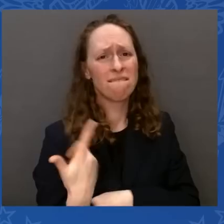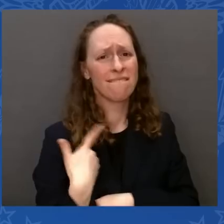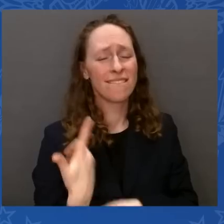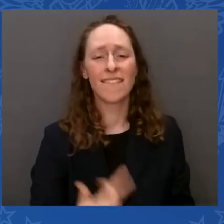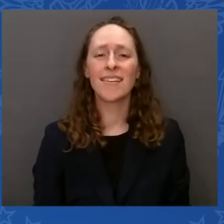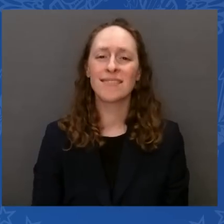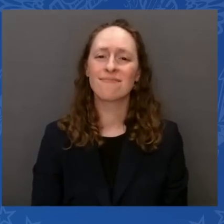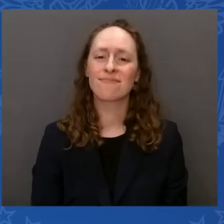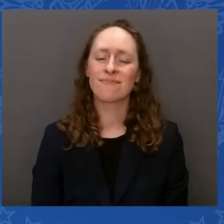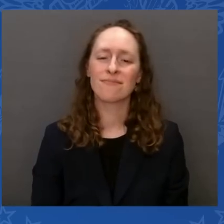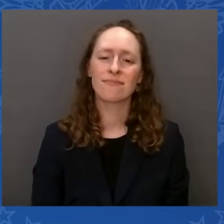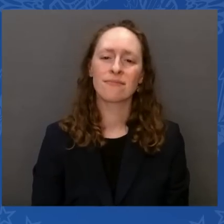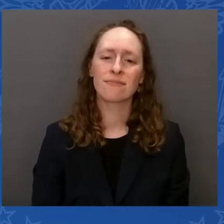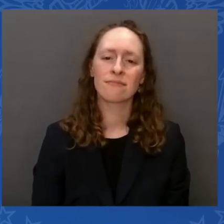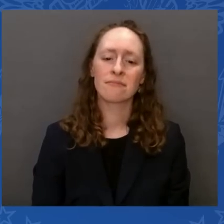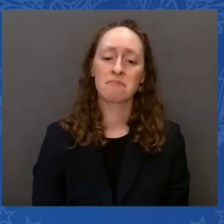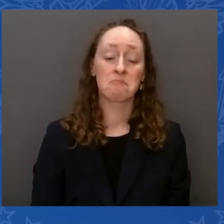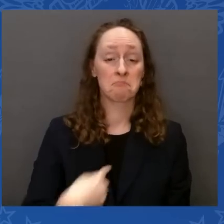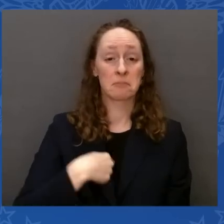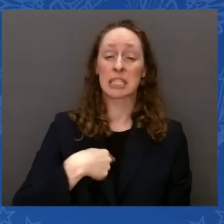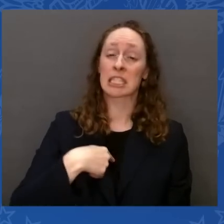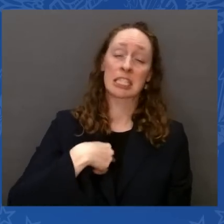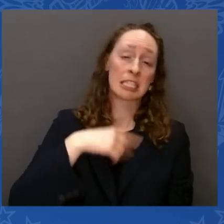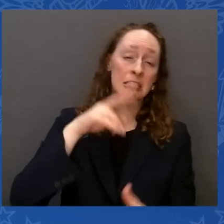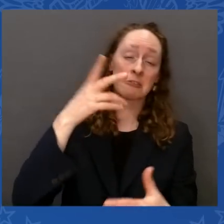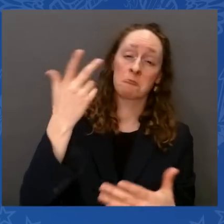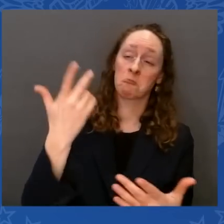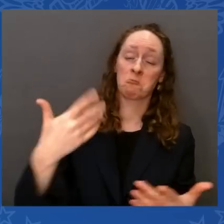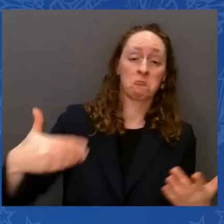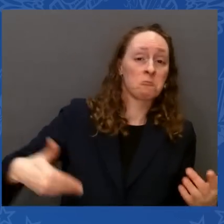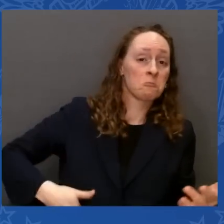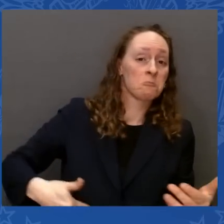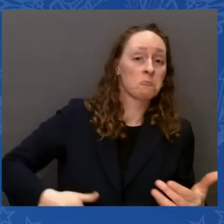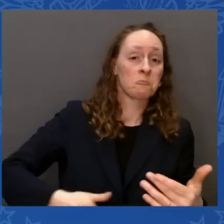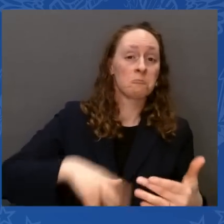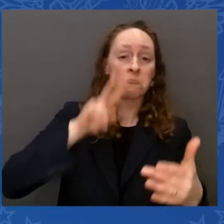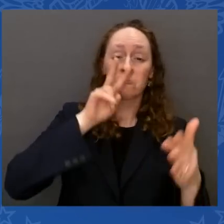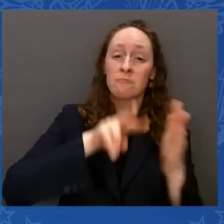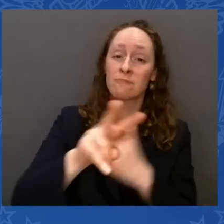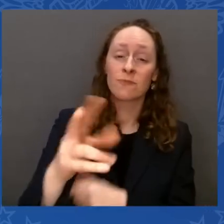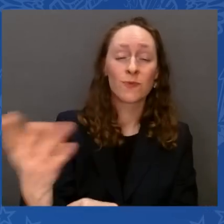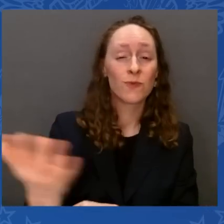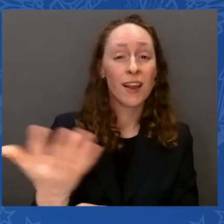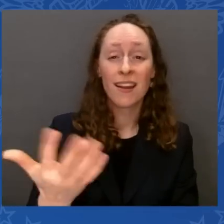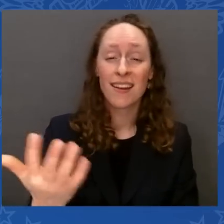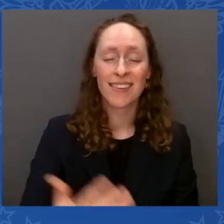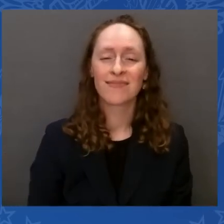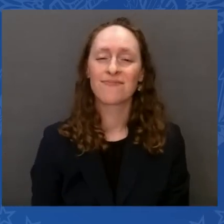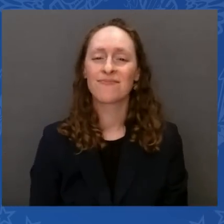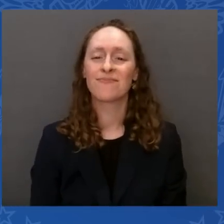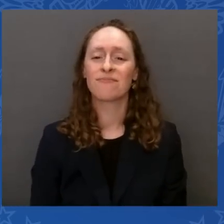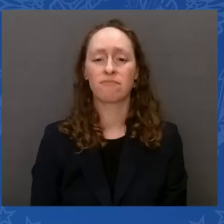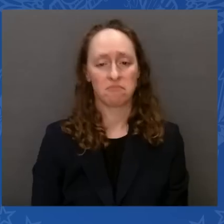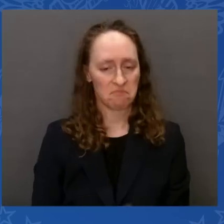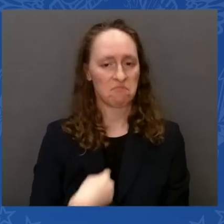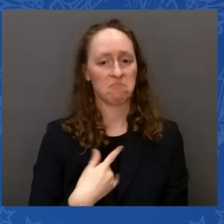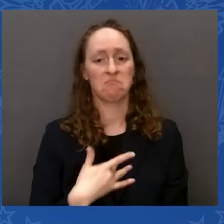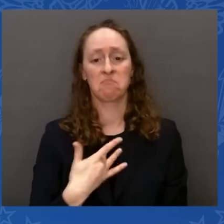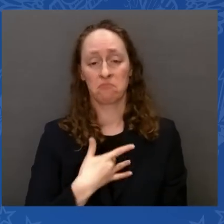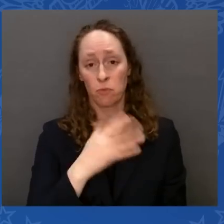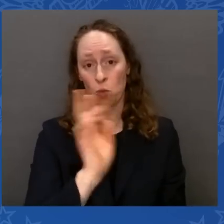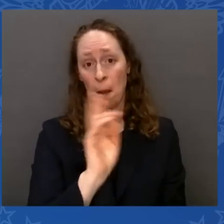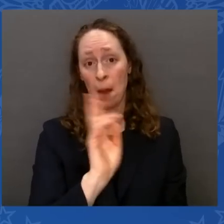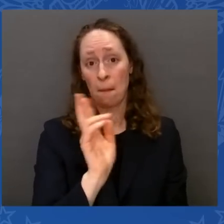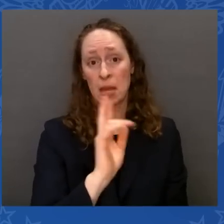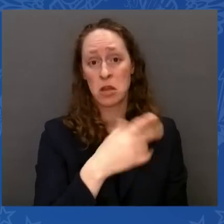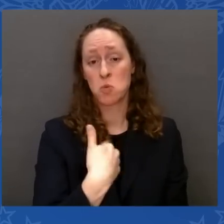what happens. Republicans can help make a significant majority in some of these things. You know, remember, when